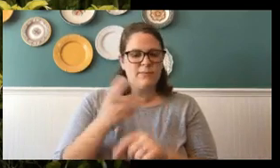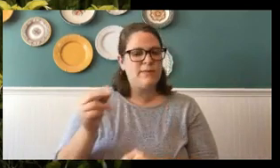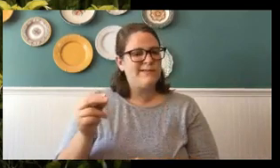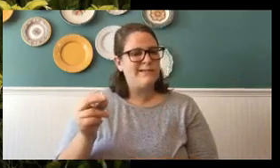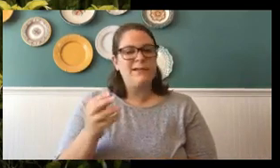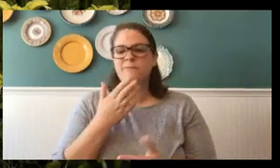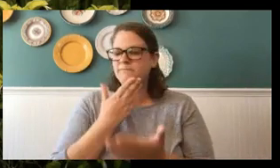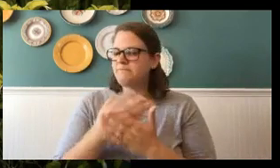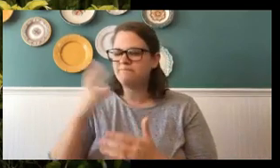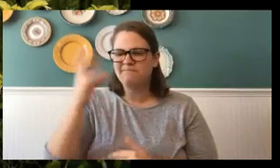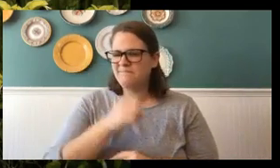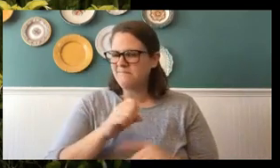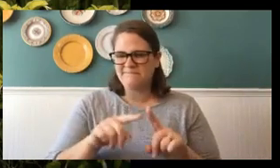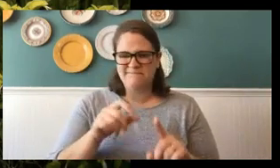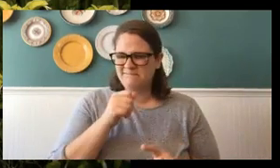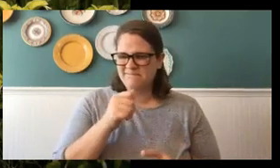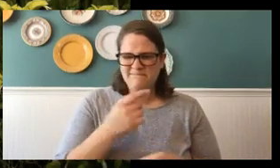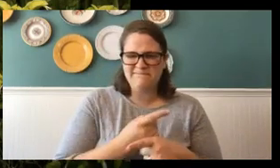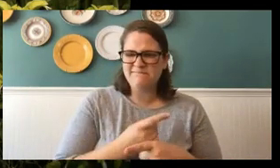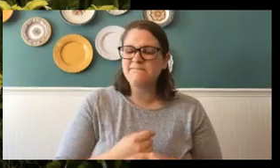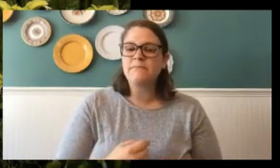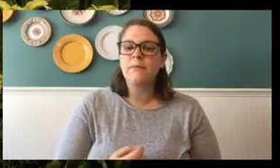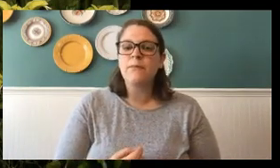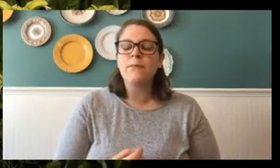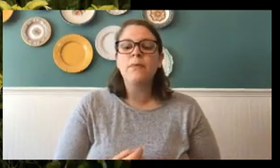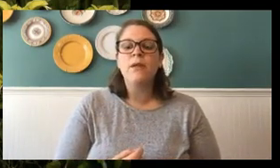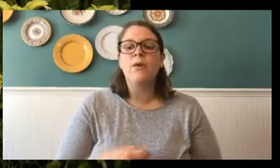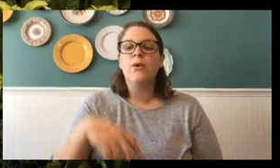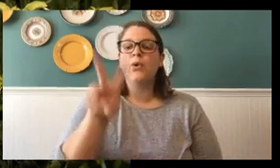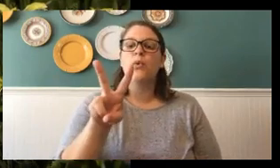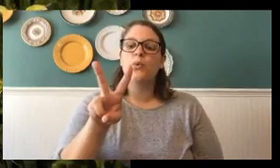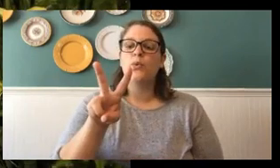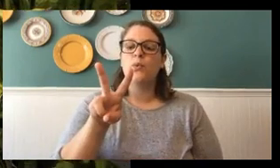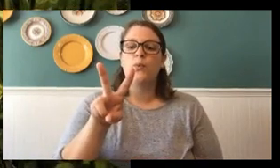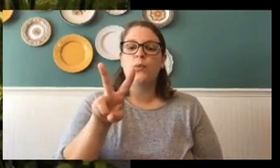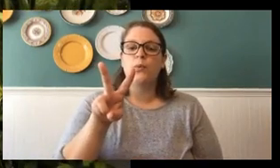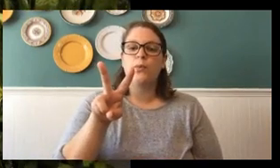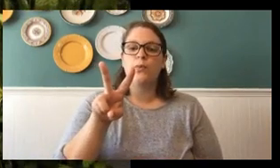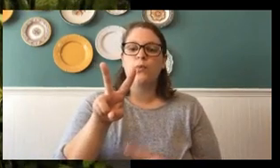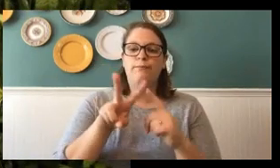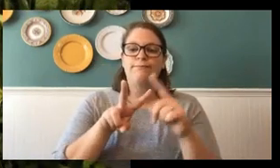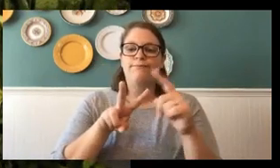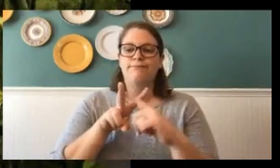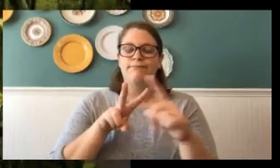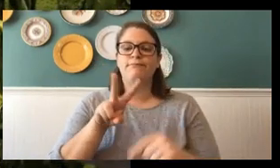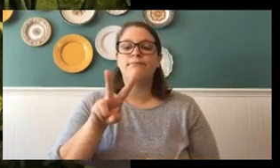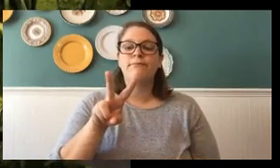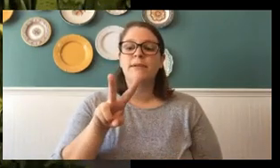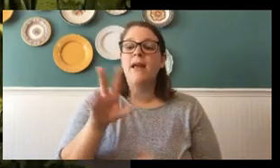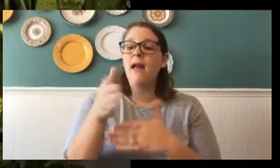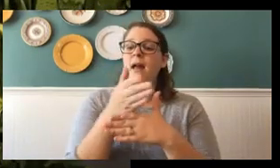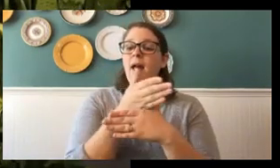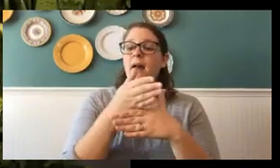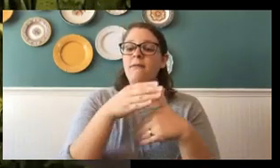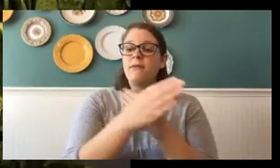that's a good guess. But that's not it. Everybody put up two fingers. Good job. The average